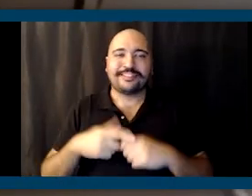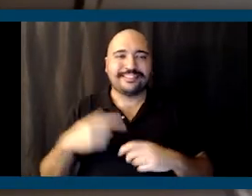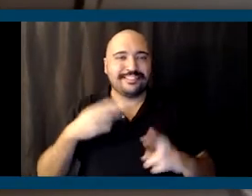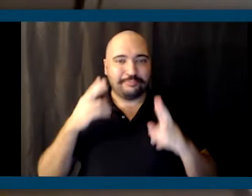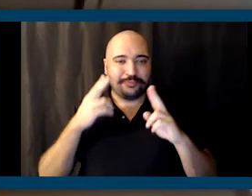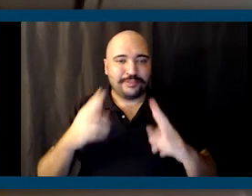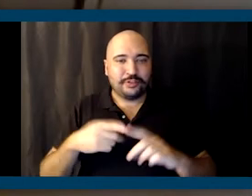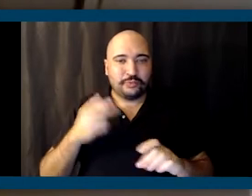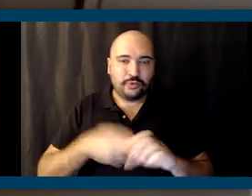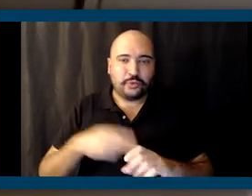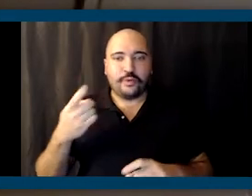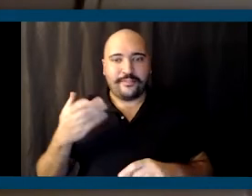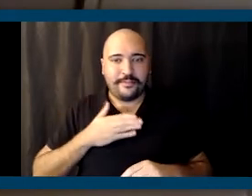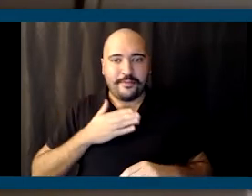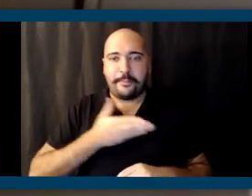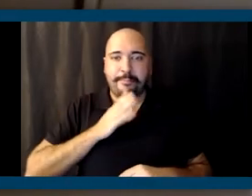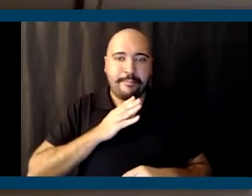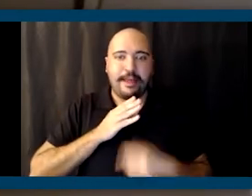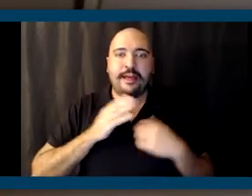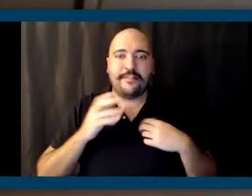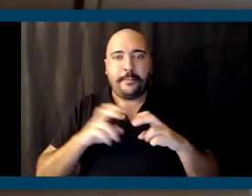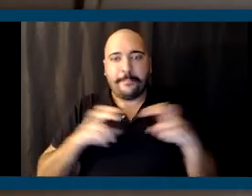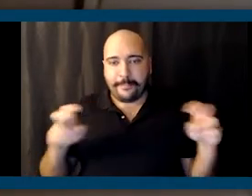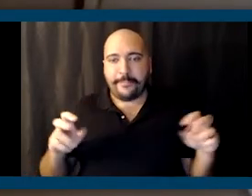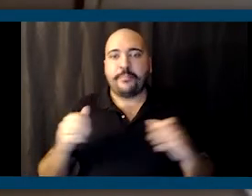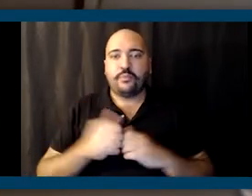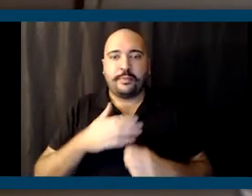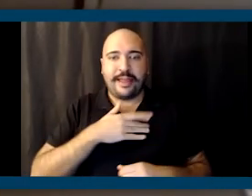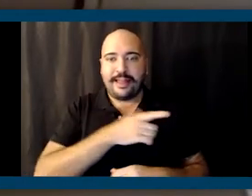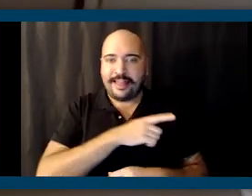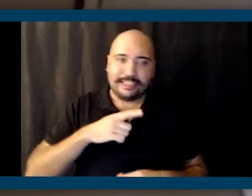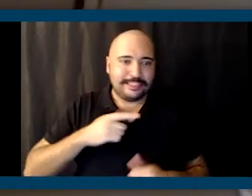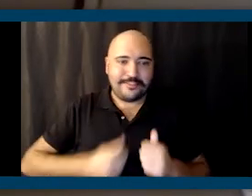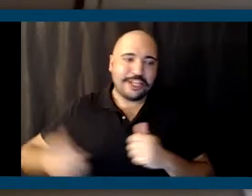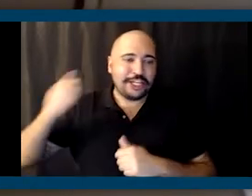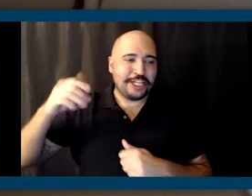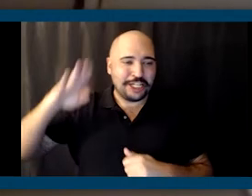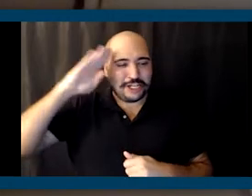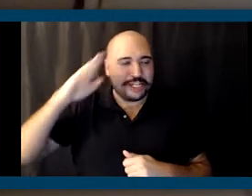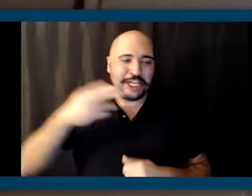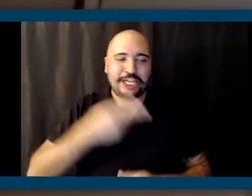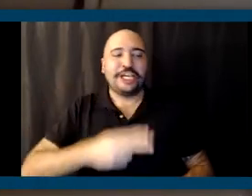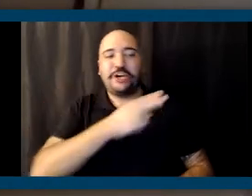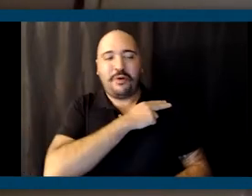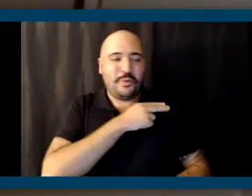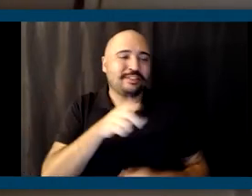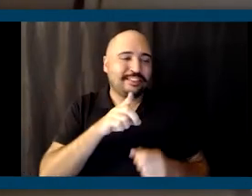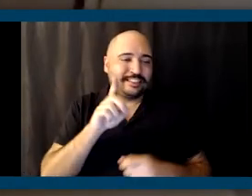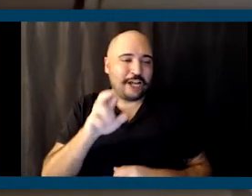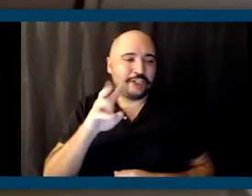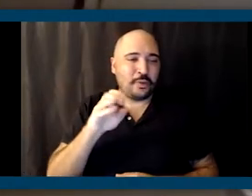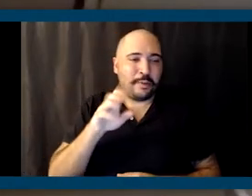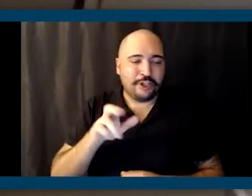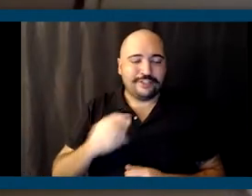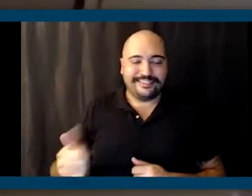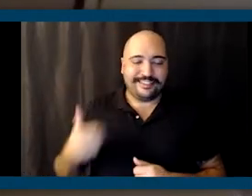by one of my legislative, to be on a panel with one of my legislative heroes, Dr. Shirley Weber, and a young leader